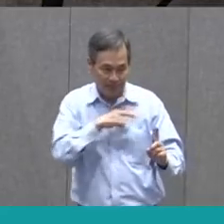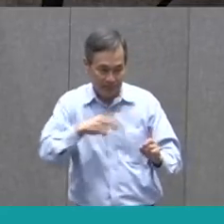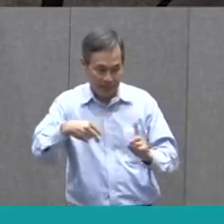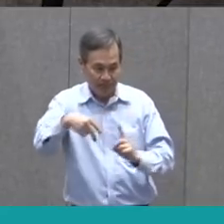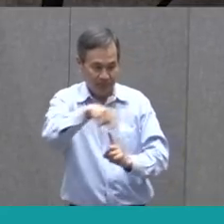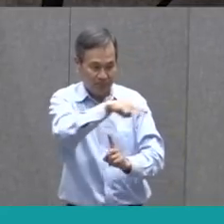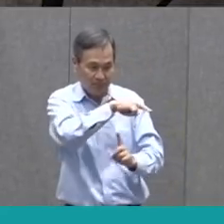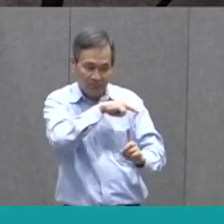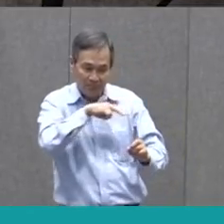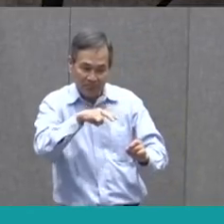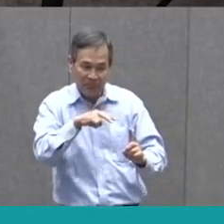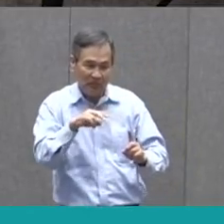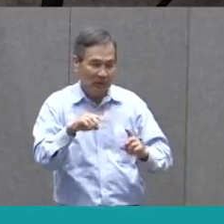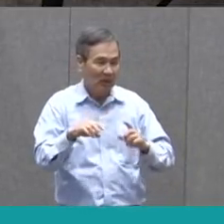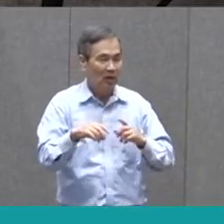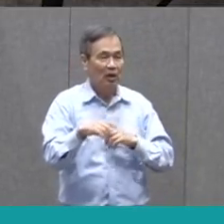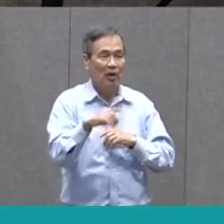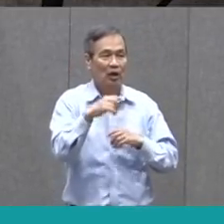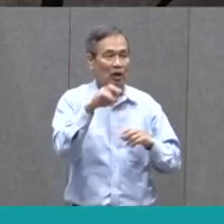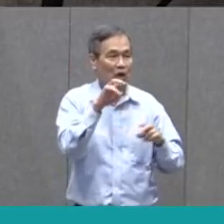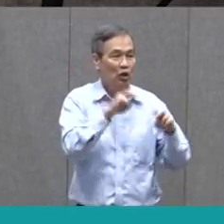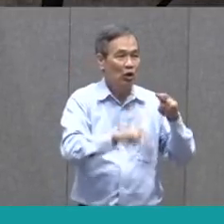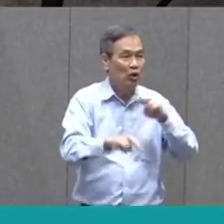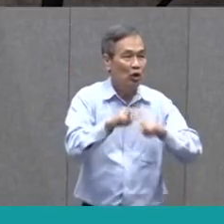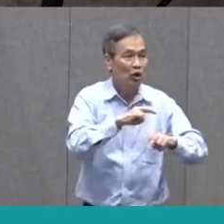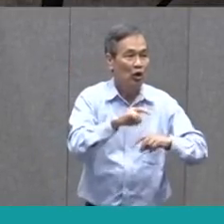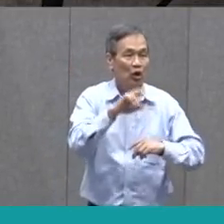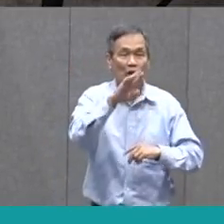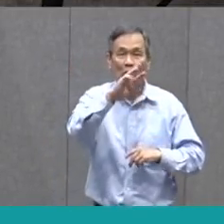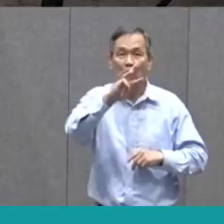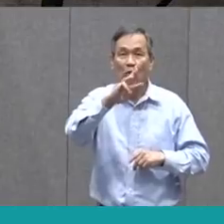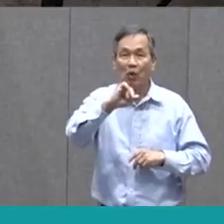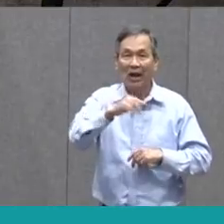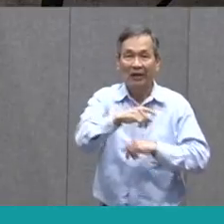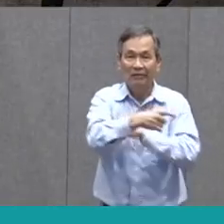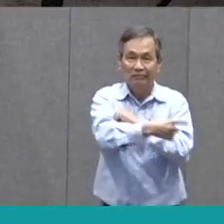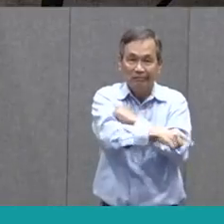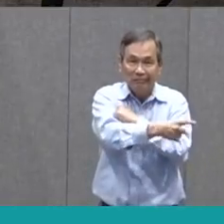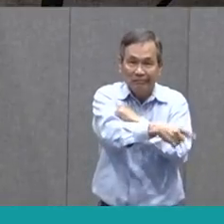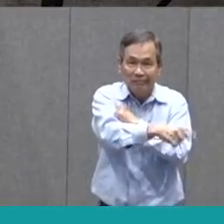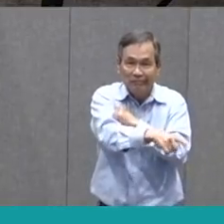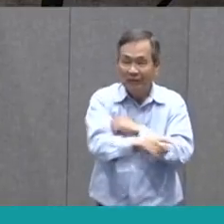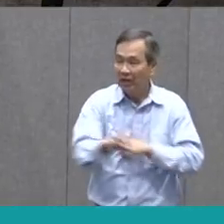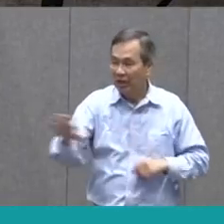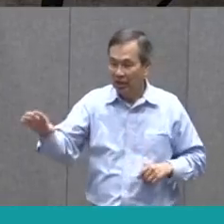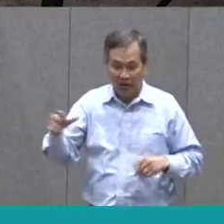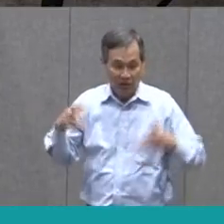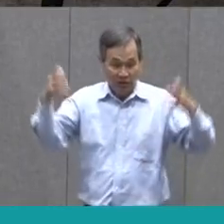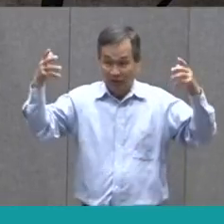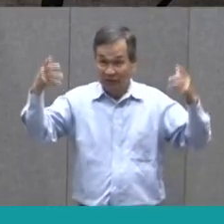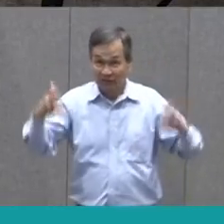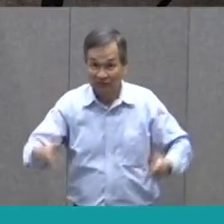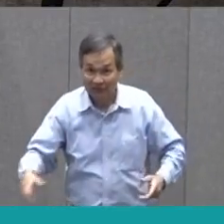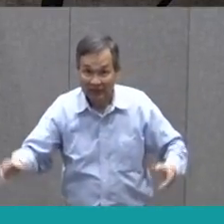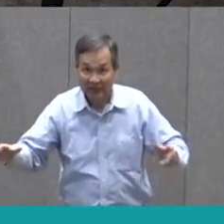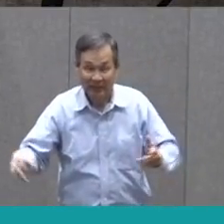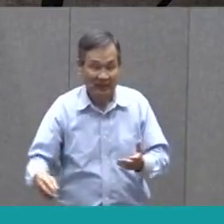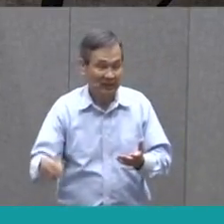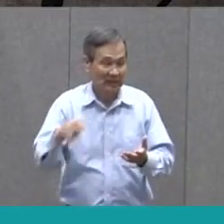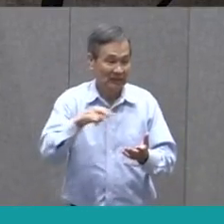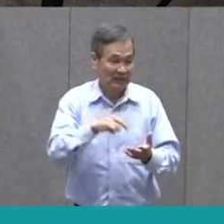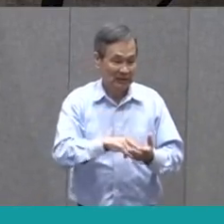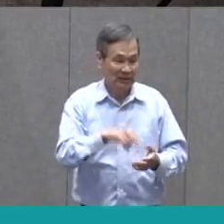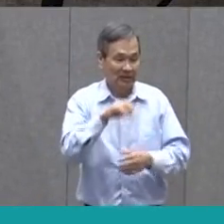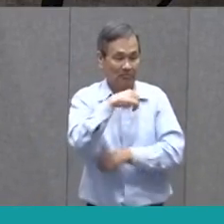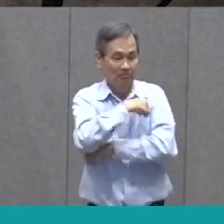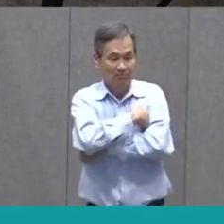tugs and wags. When she's finished, she stands up and takes a